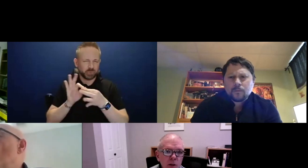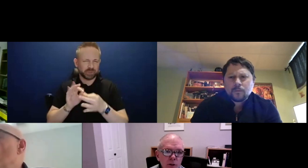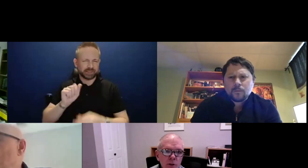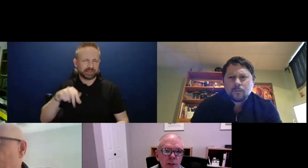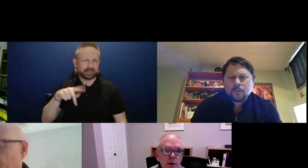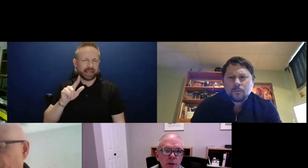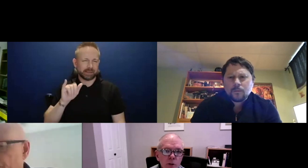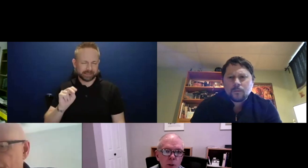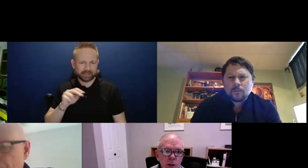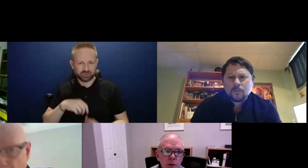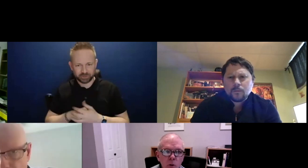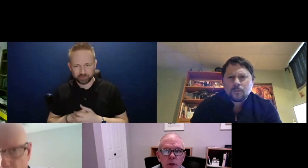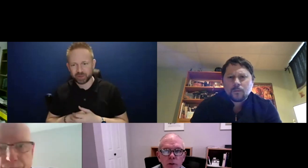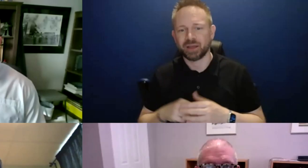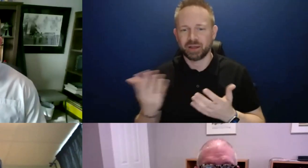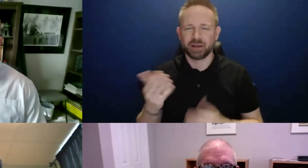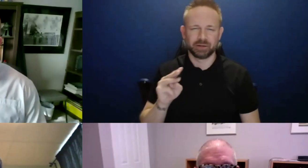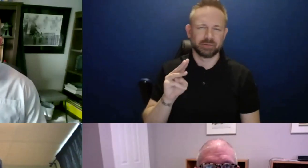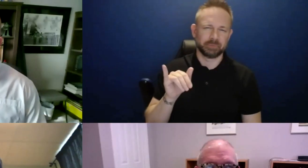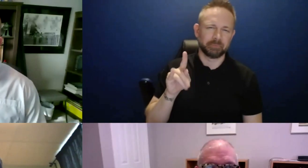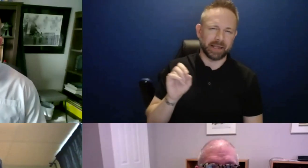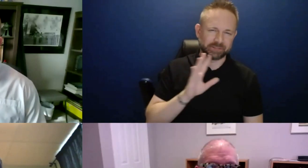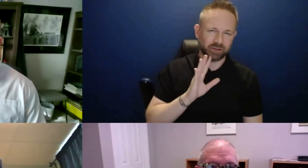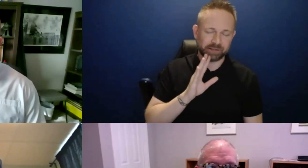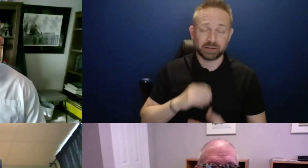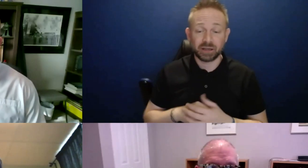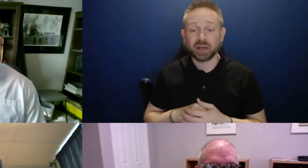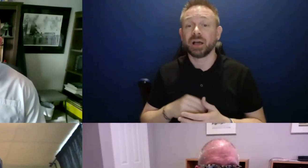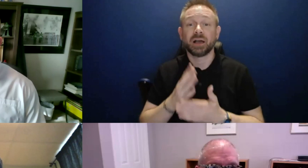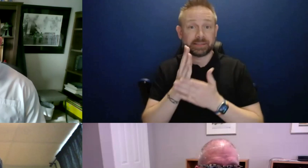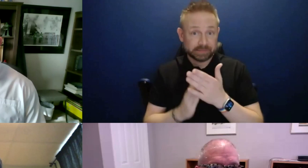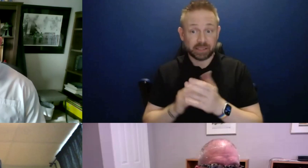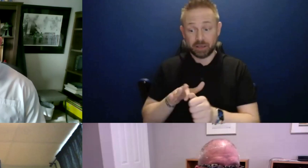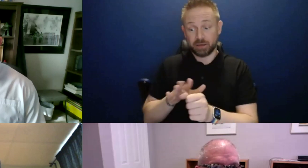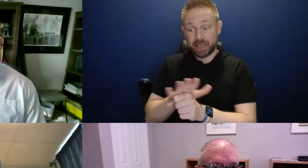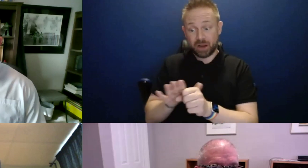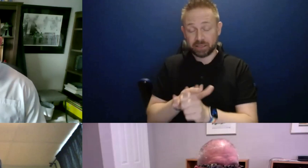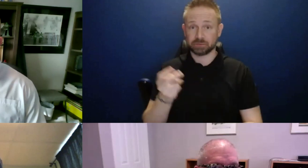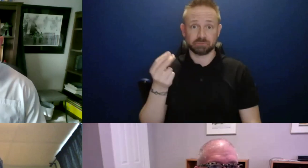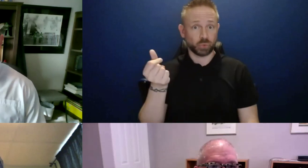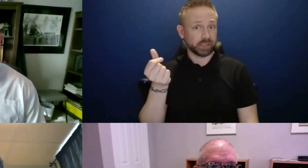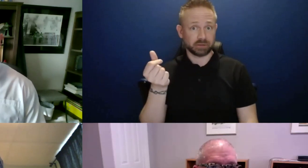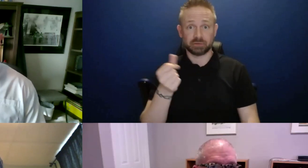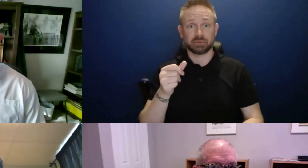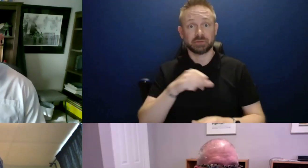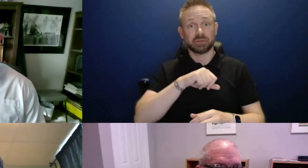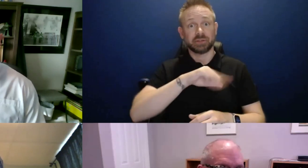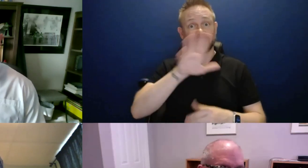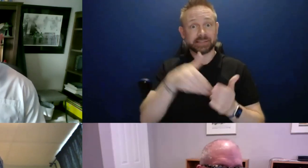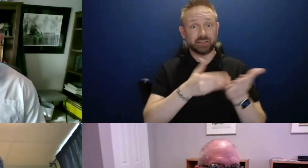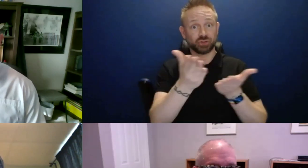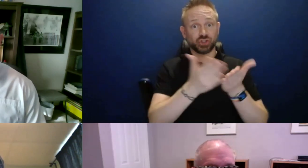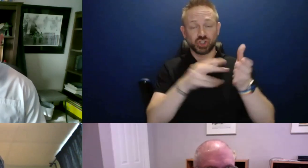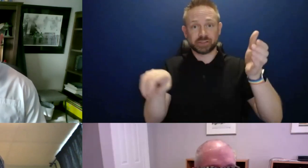There are certainly areas where you very quick, the opportunity to move people into central. So for example,